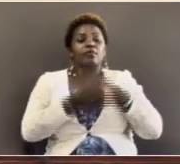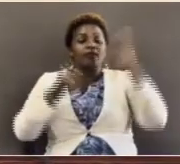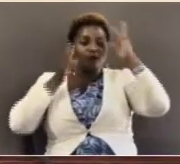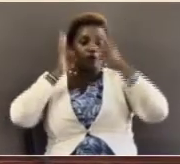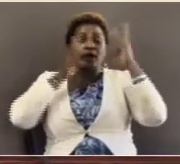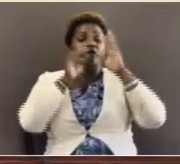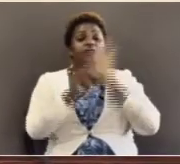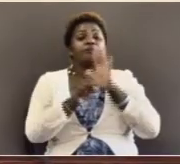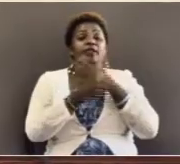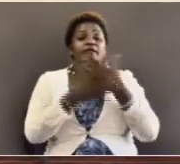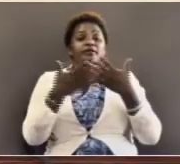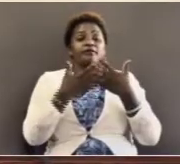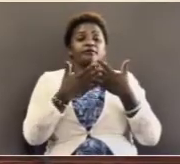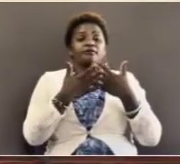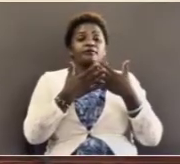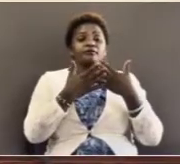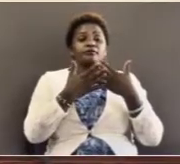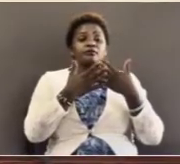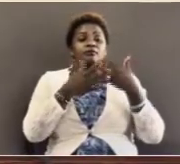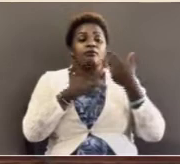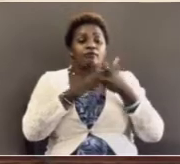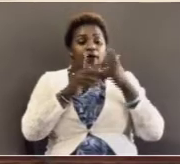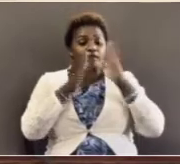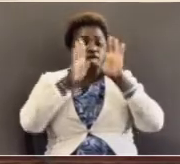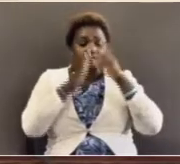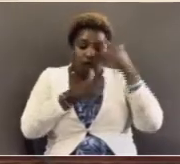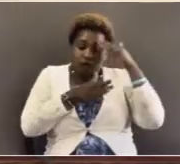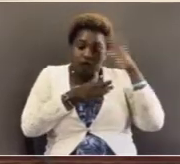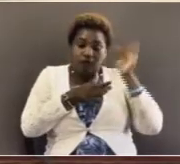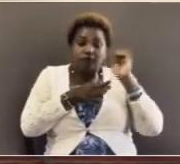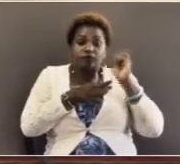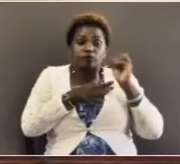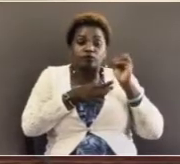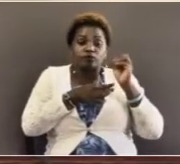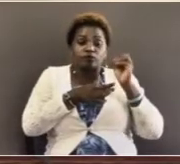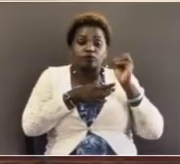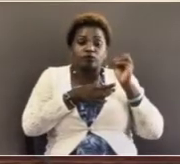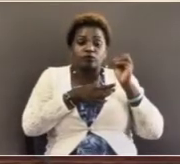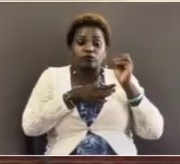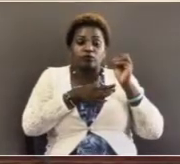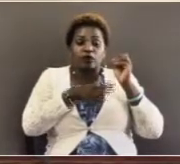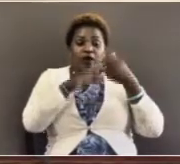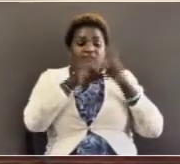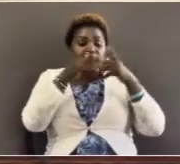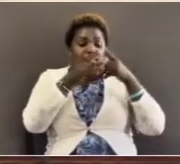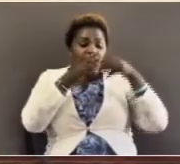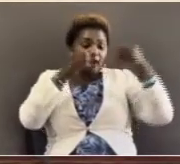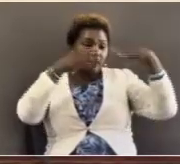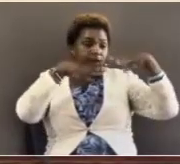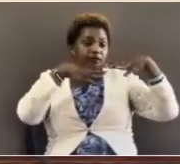of worries of many things. But what he did brought light